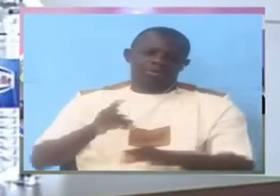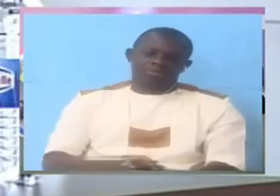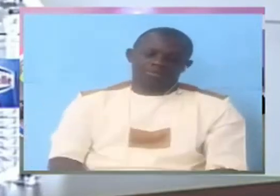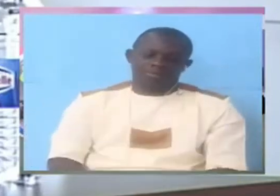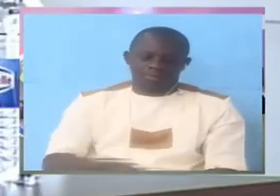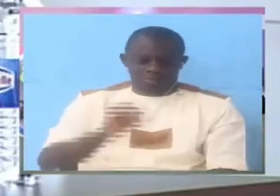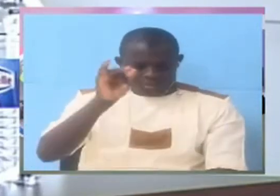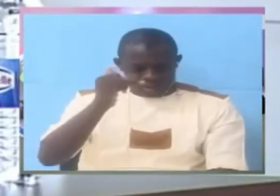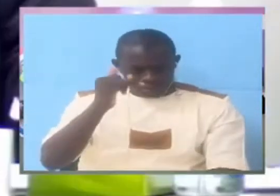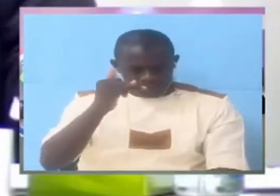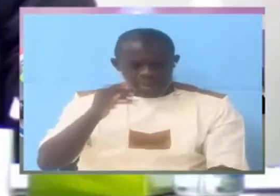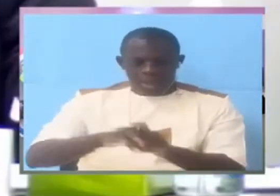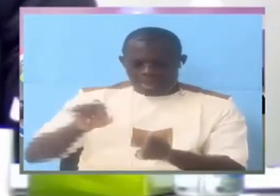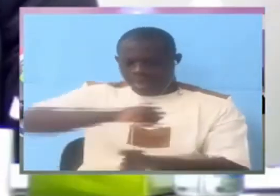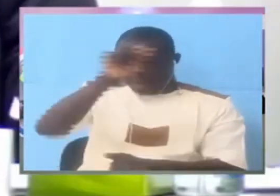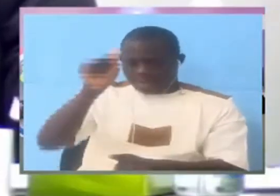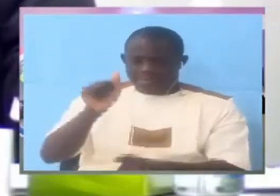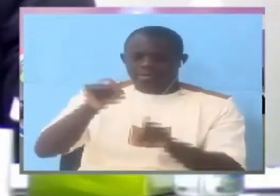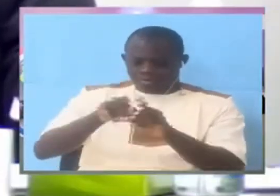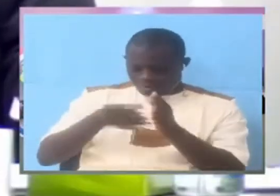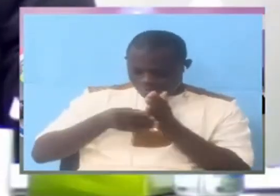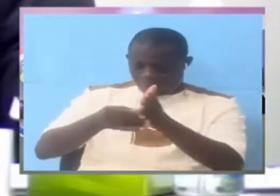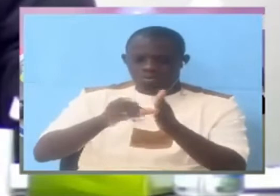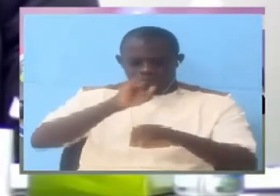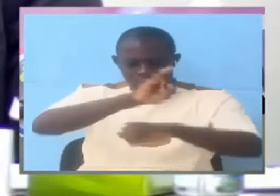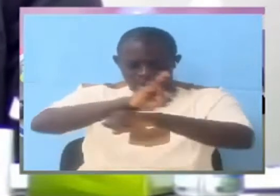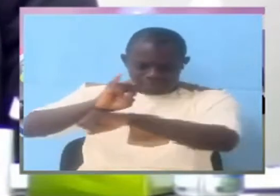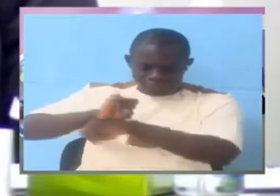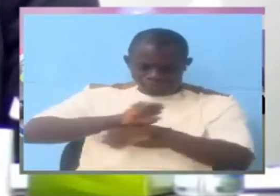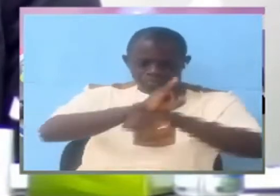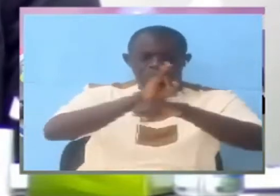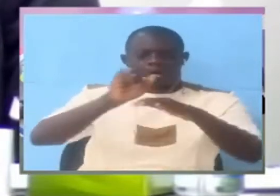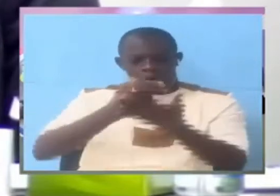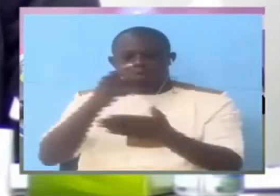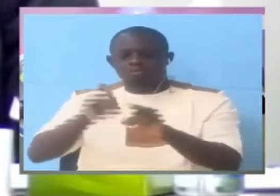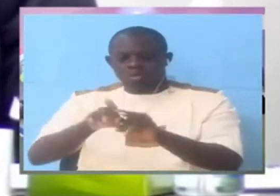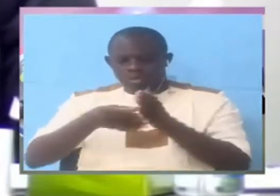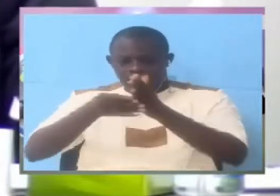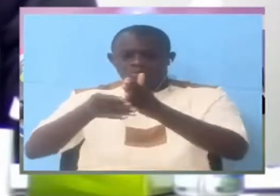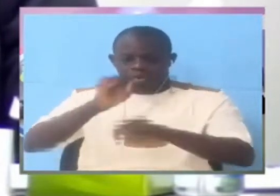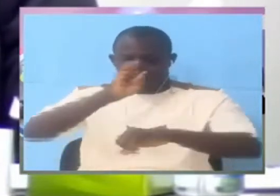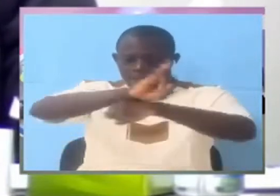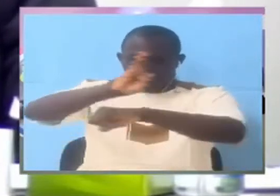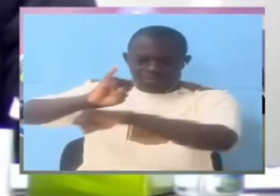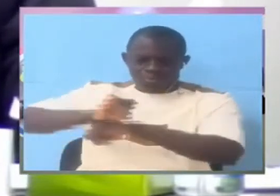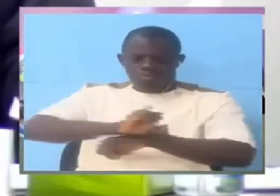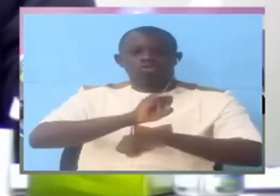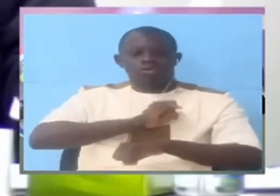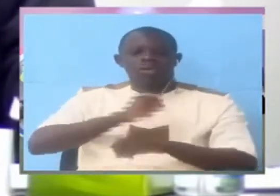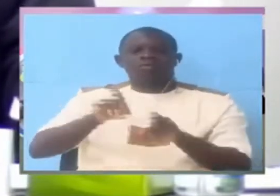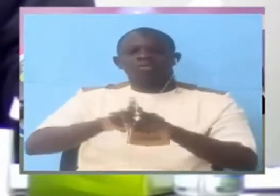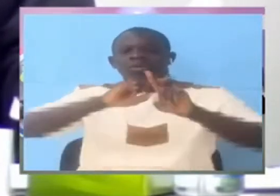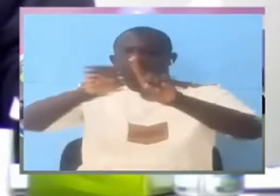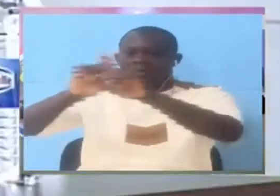Yes. And the directors would be identified or they would identify themselves as directors of the various units.